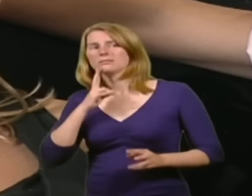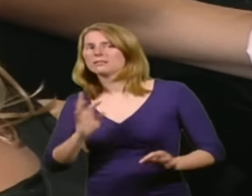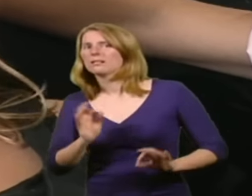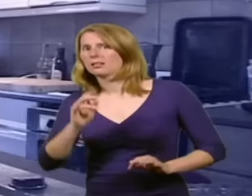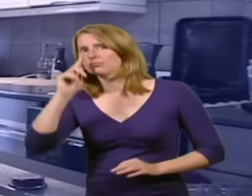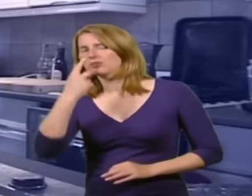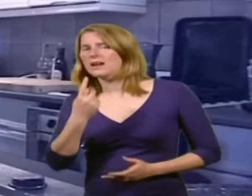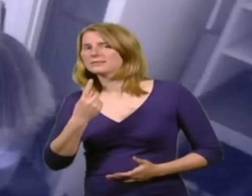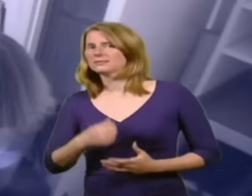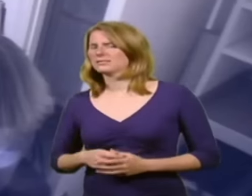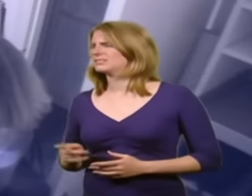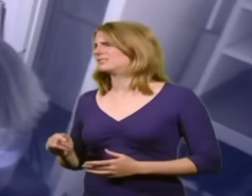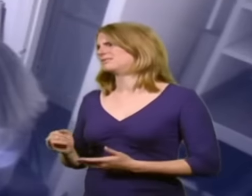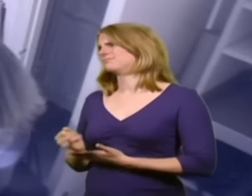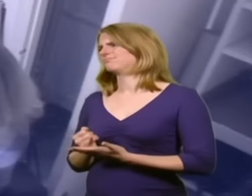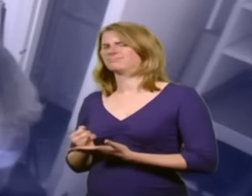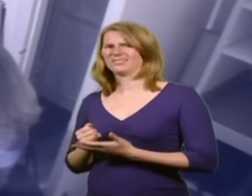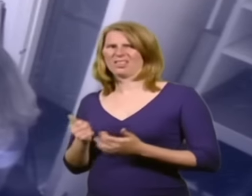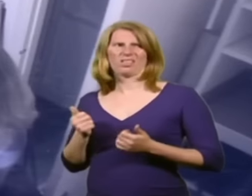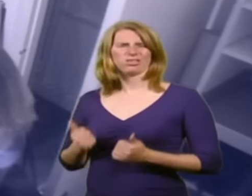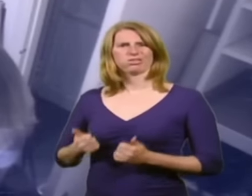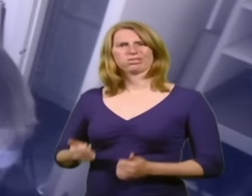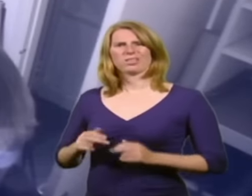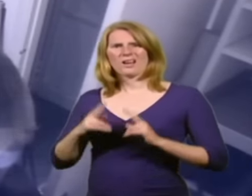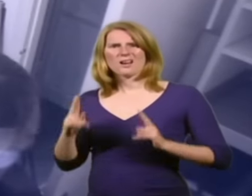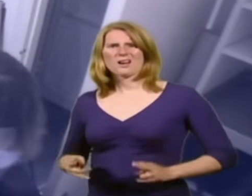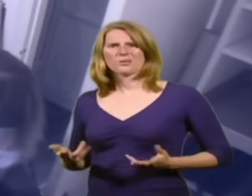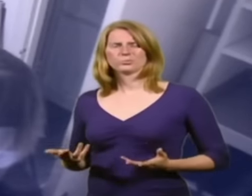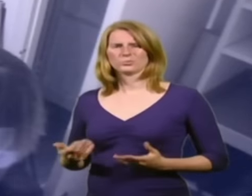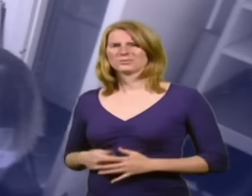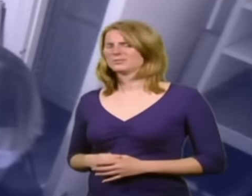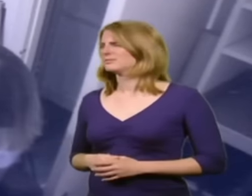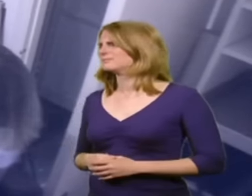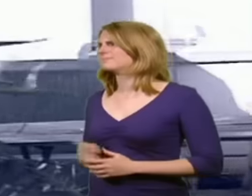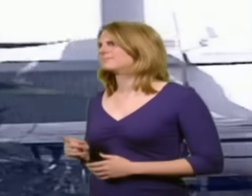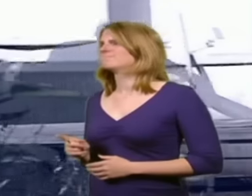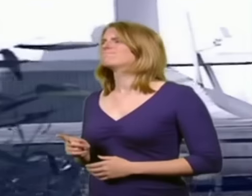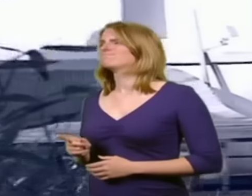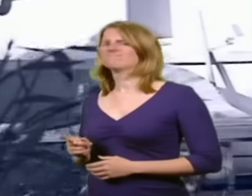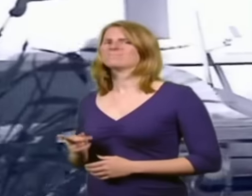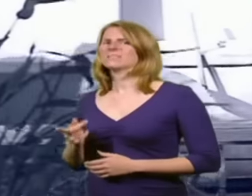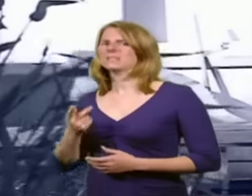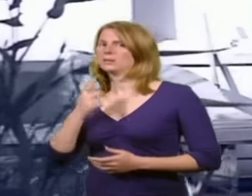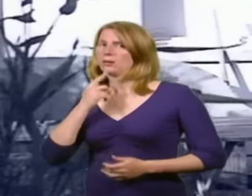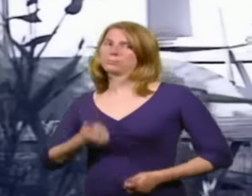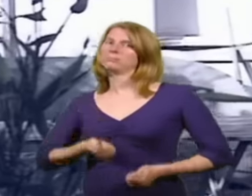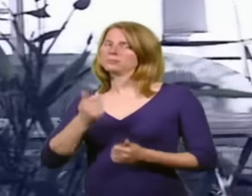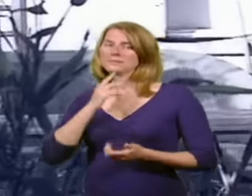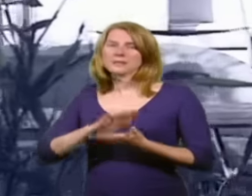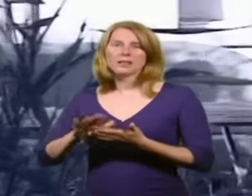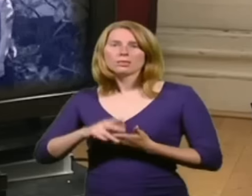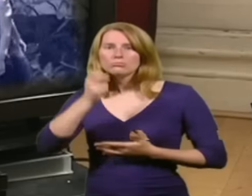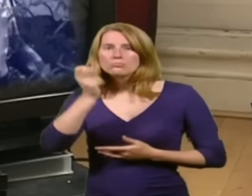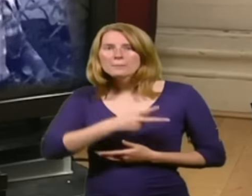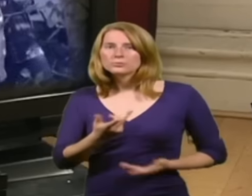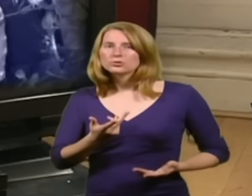nasty, grubby house. I suppose you'd have it as a study or something if you cleared all this rubbish out. It wouldn't be so nice if they tidied it